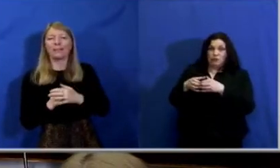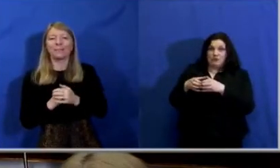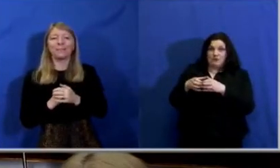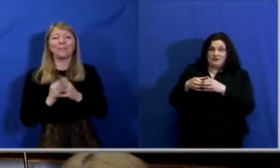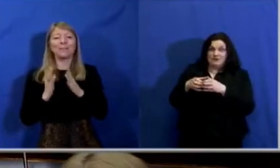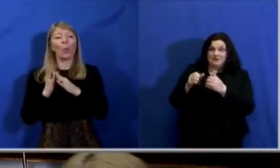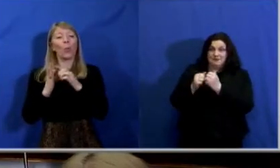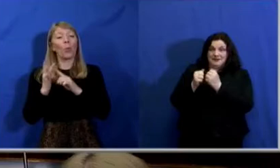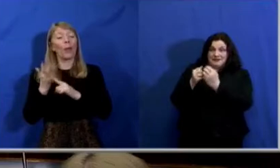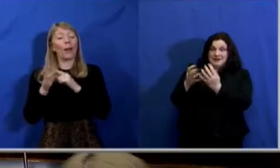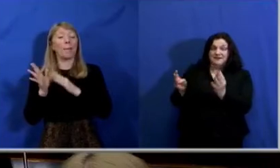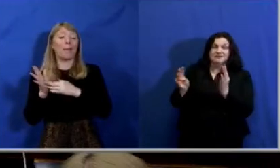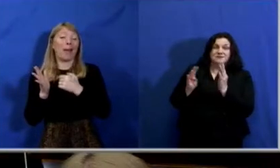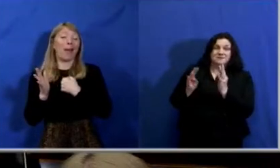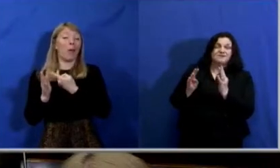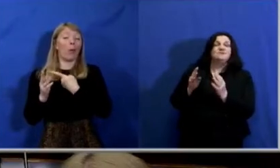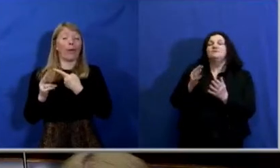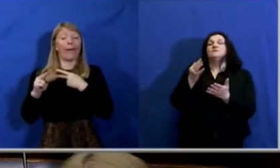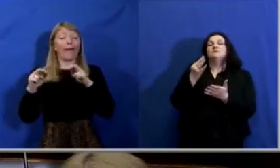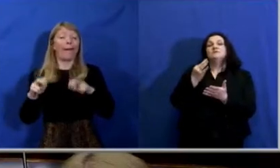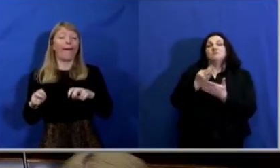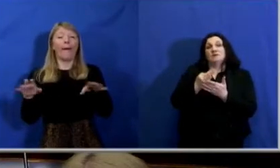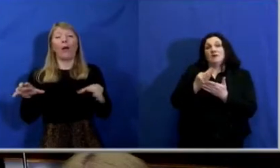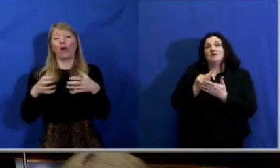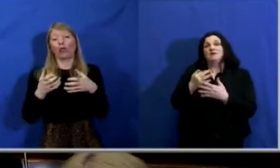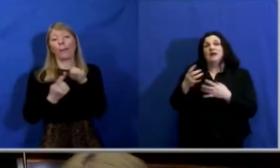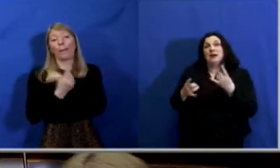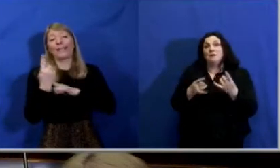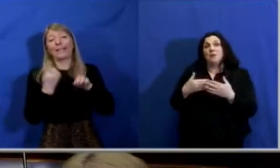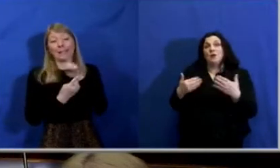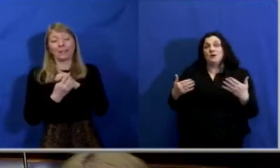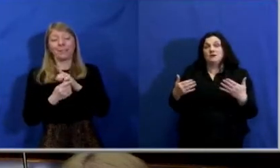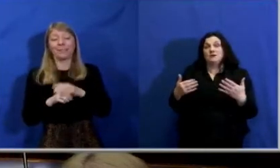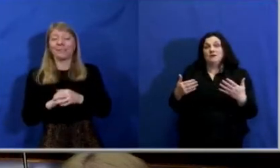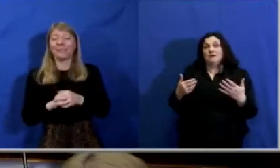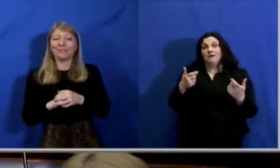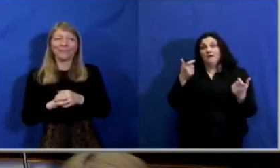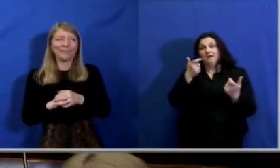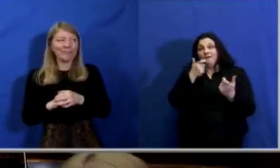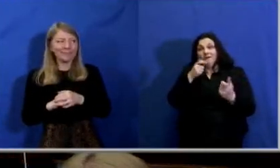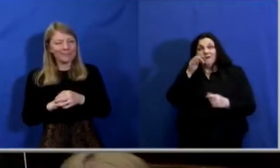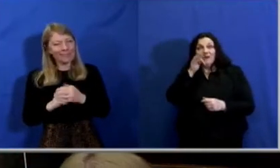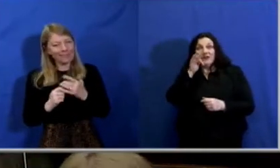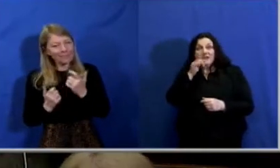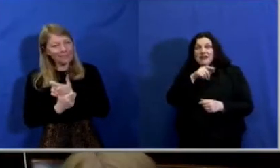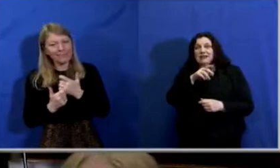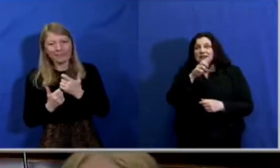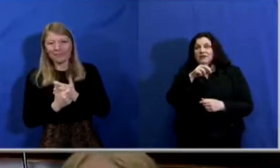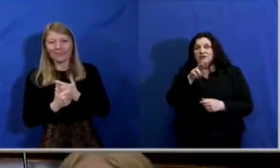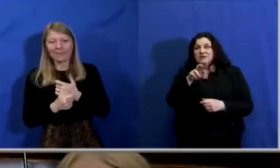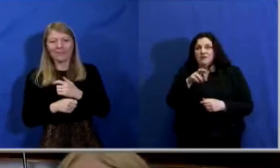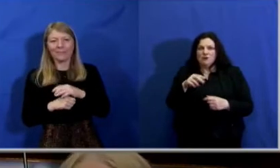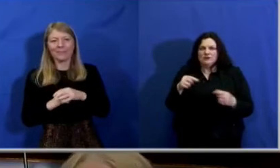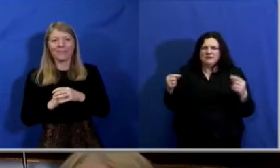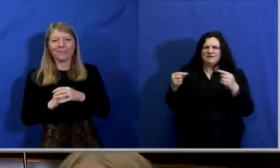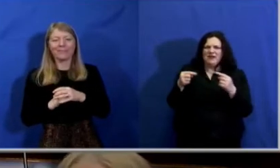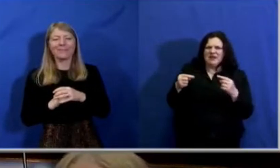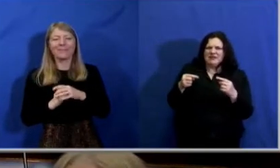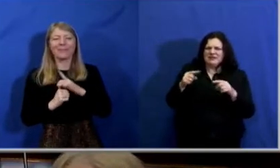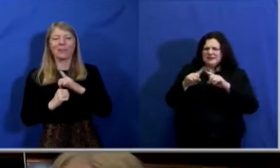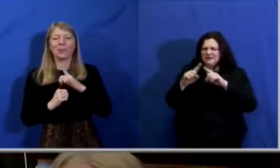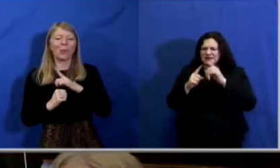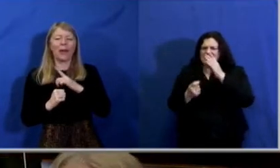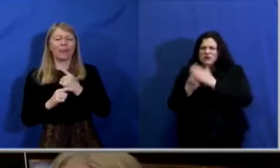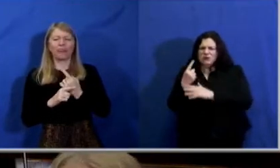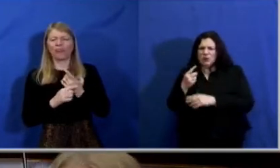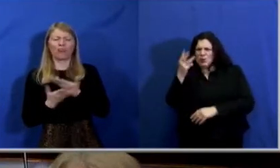And many as a time, it was comical to hear Christopher wanting to defend a particular issue, and William